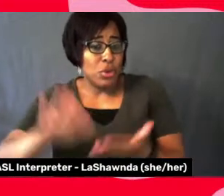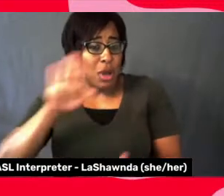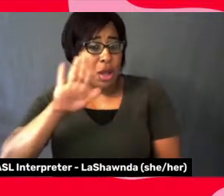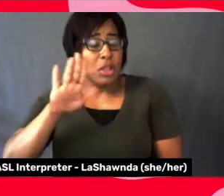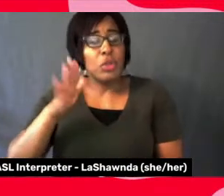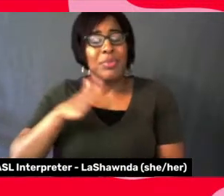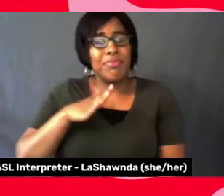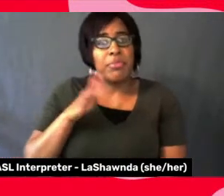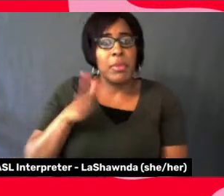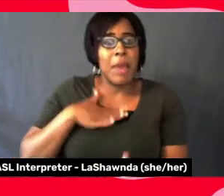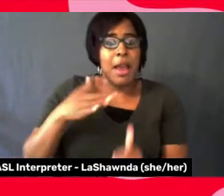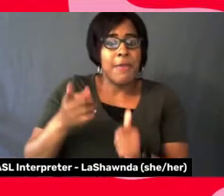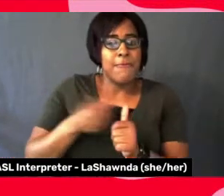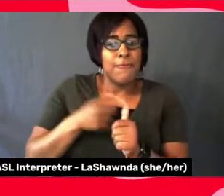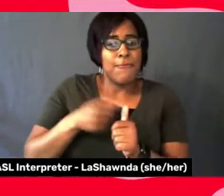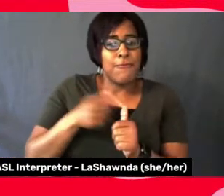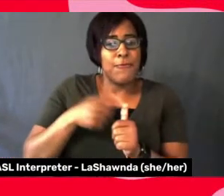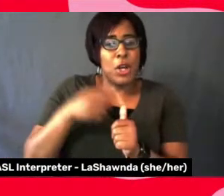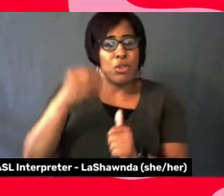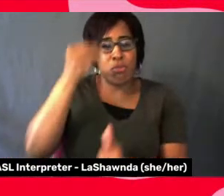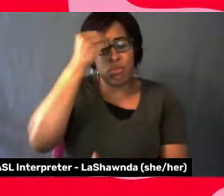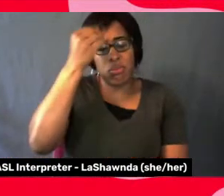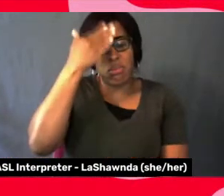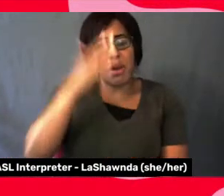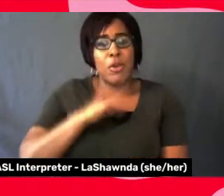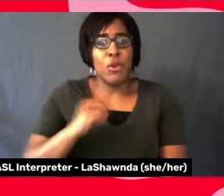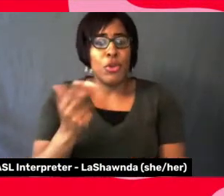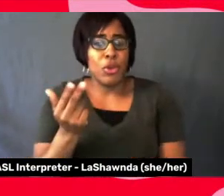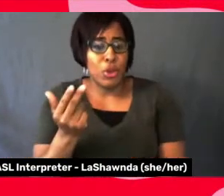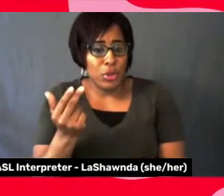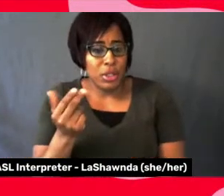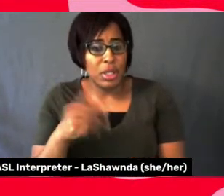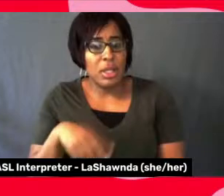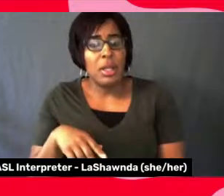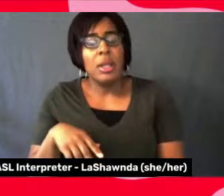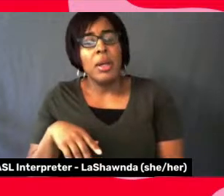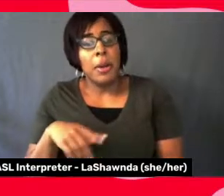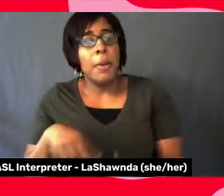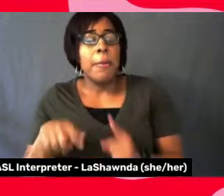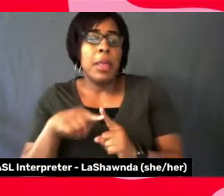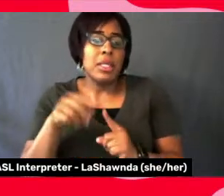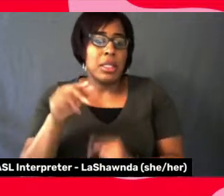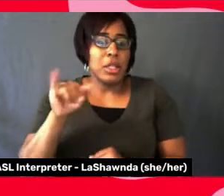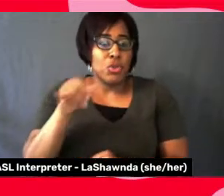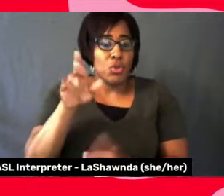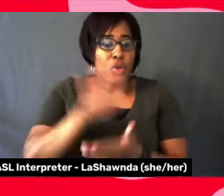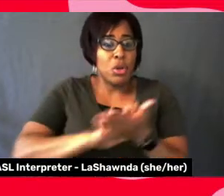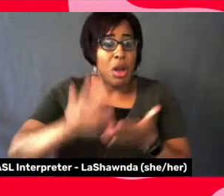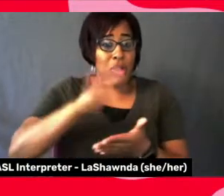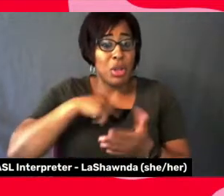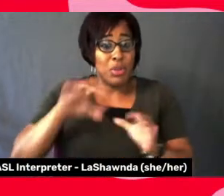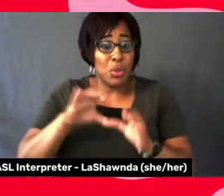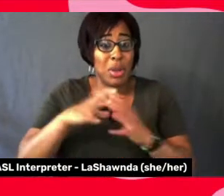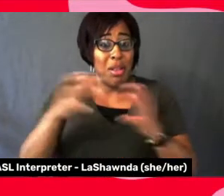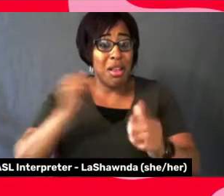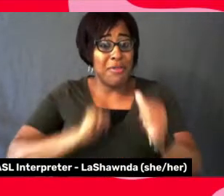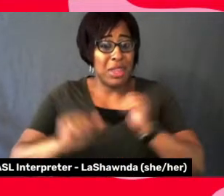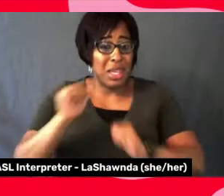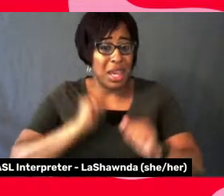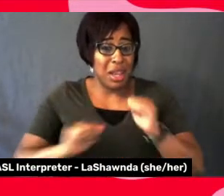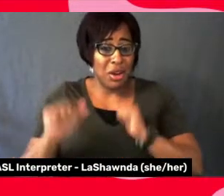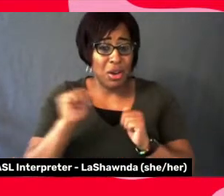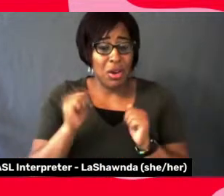was 13, but it came home when I was in junior college and I was doing a lot of theater. Again, as I was saying, it was so